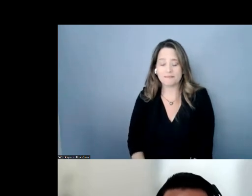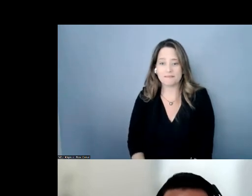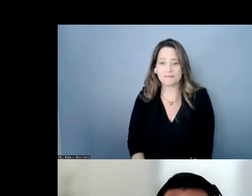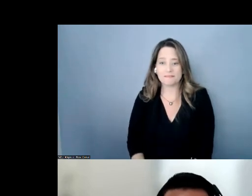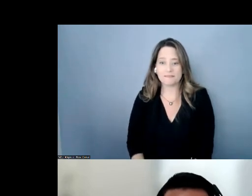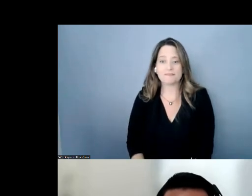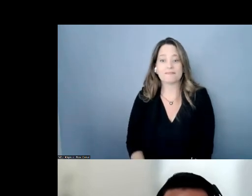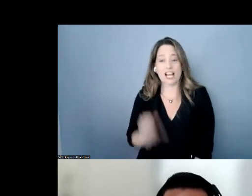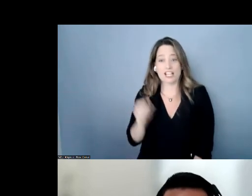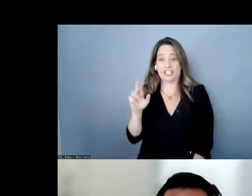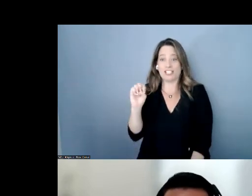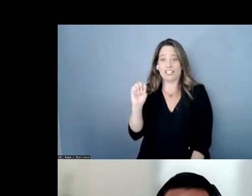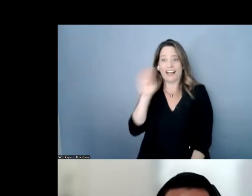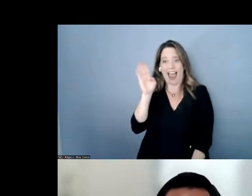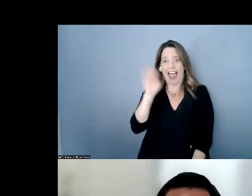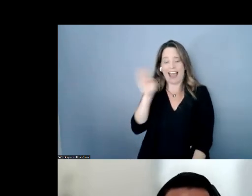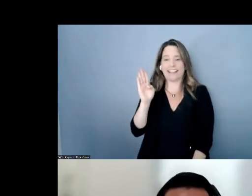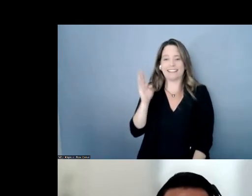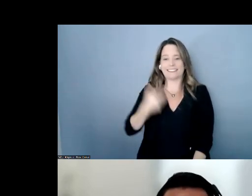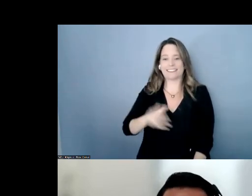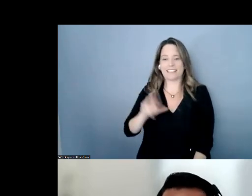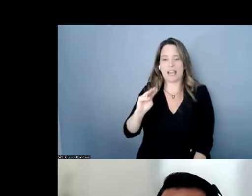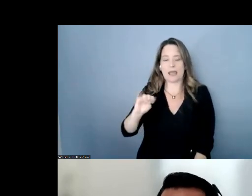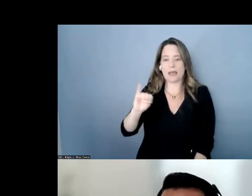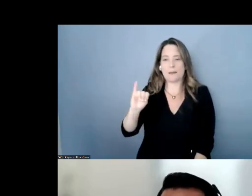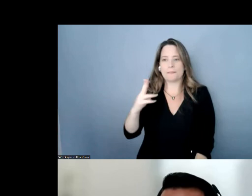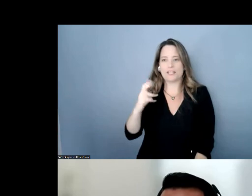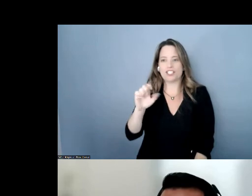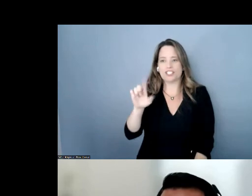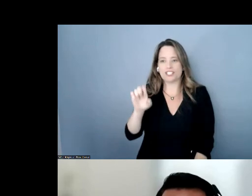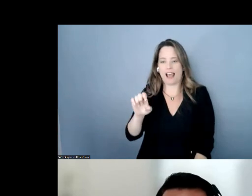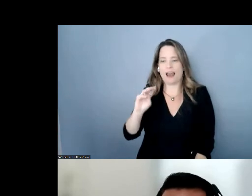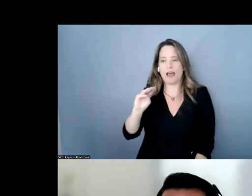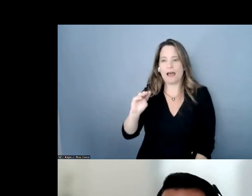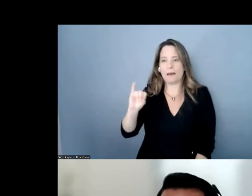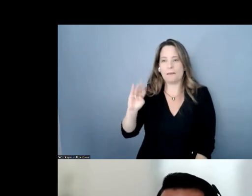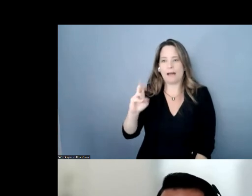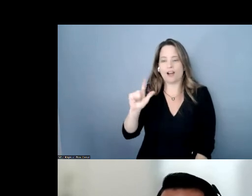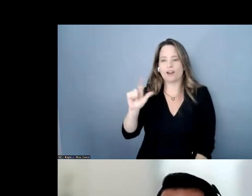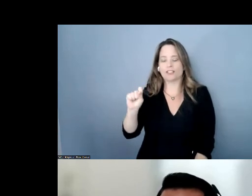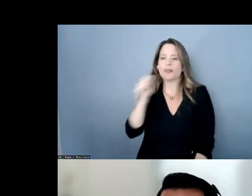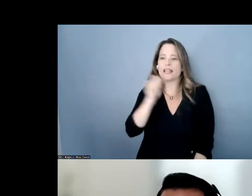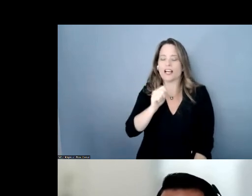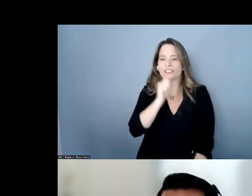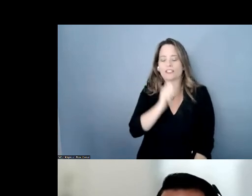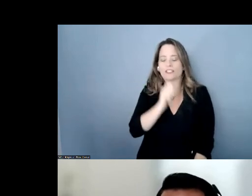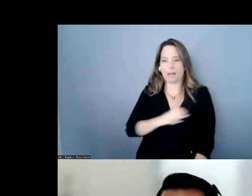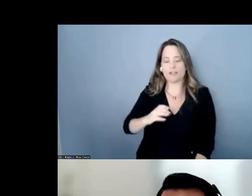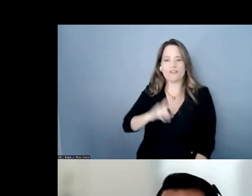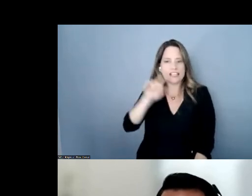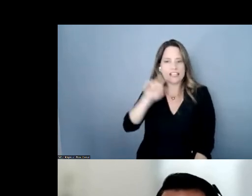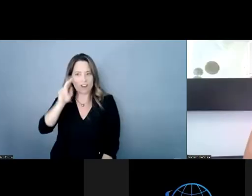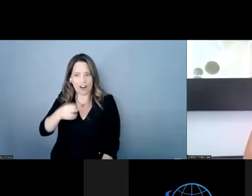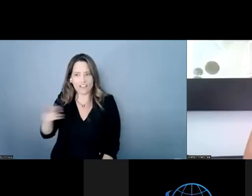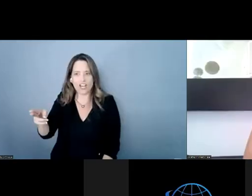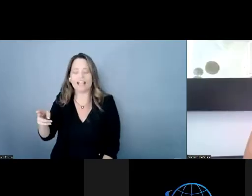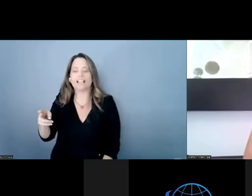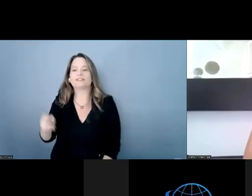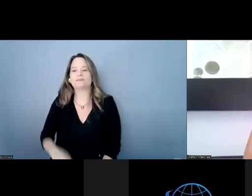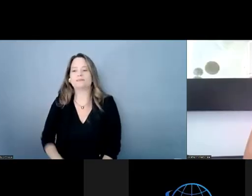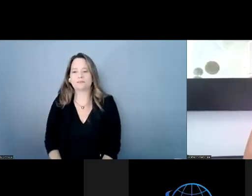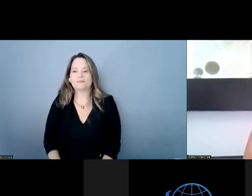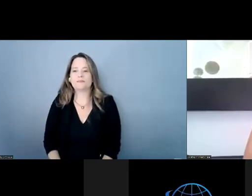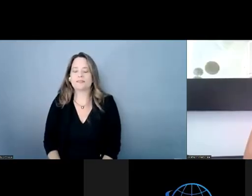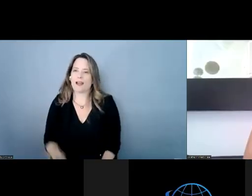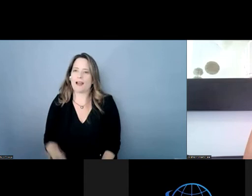um hi um it's michelle michaels with the arizona commission for the deaf and the hard of hearing and um just